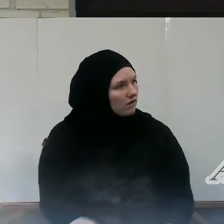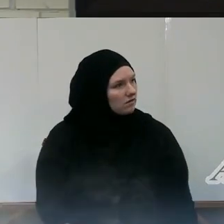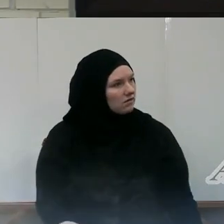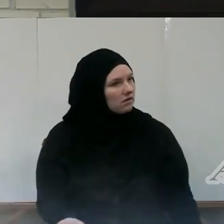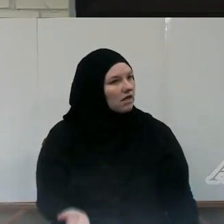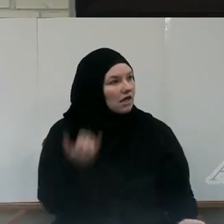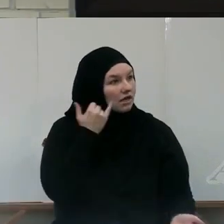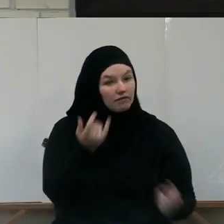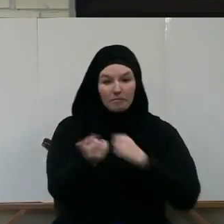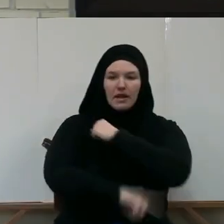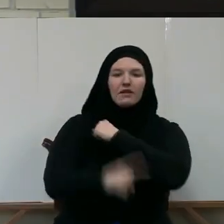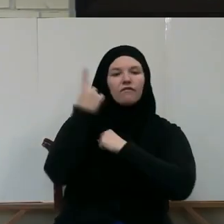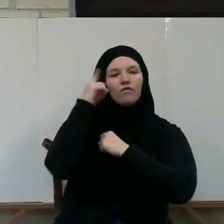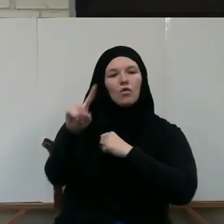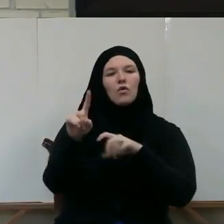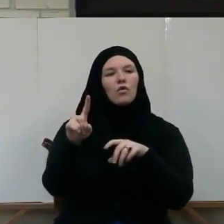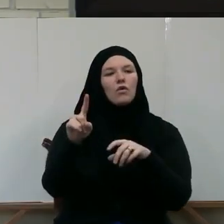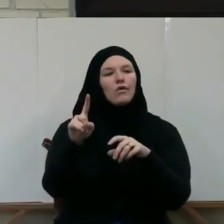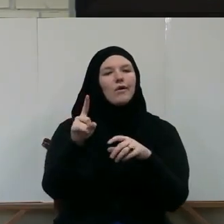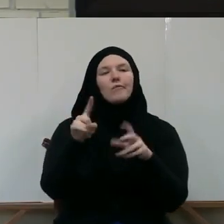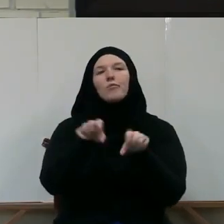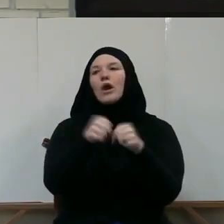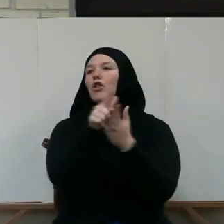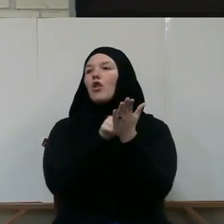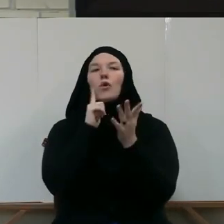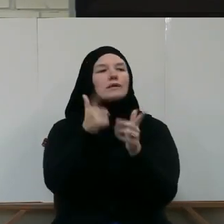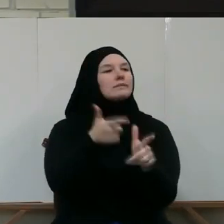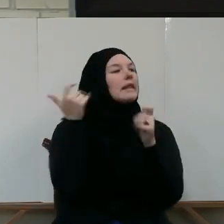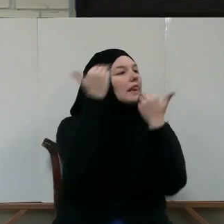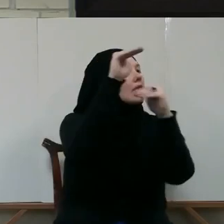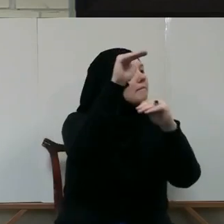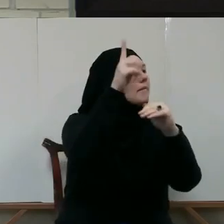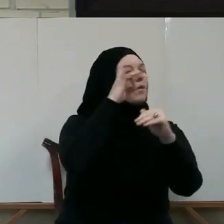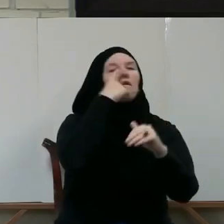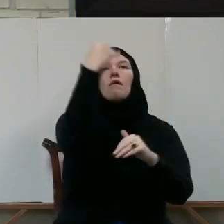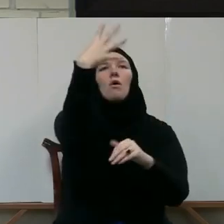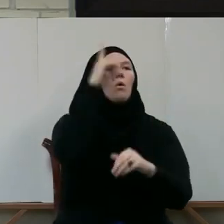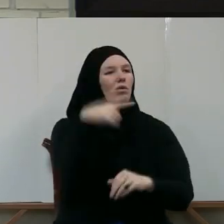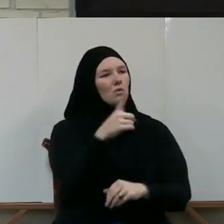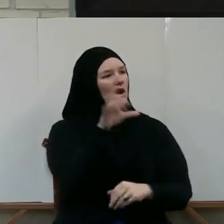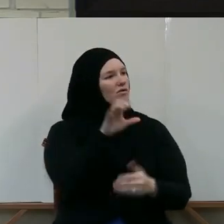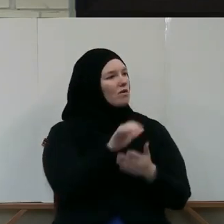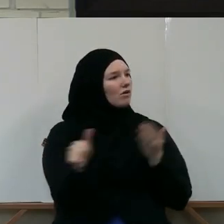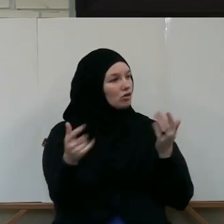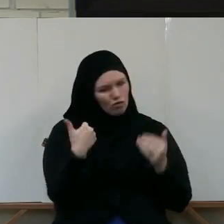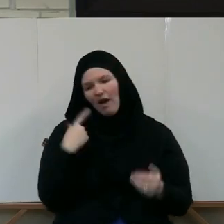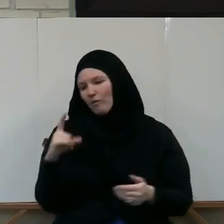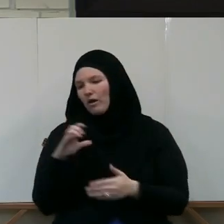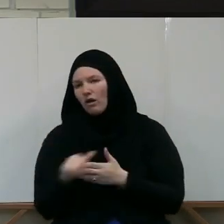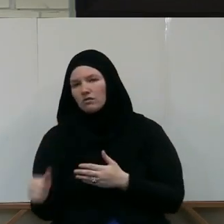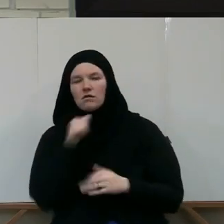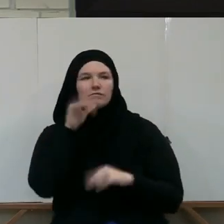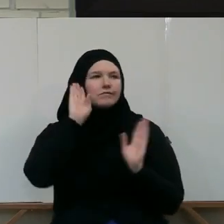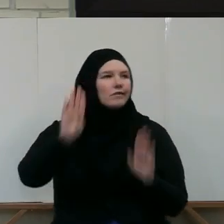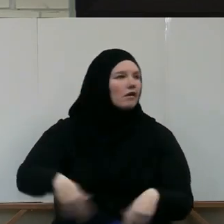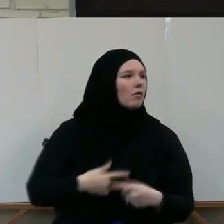If the penalty For violating a traffic light Or speed limit Is only $100 And you have the $100 You don't